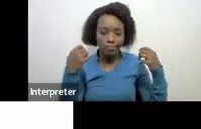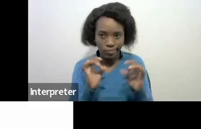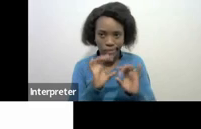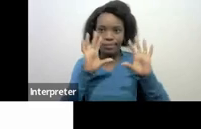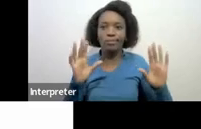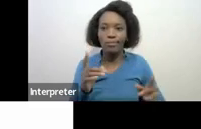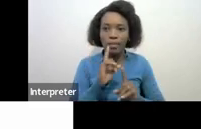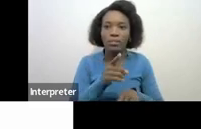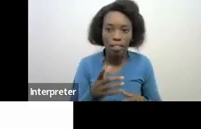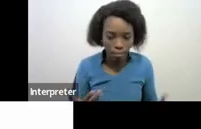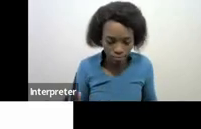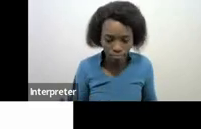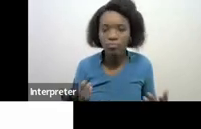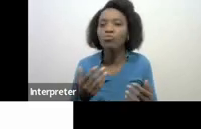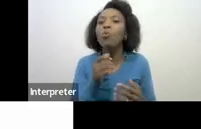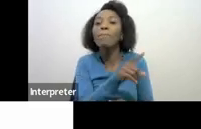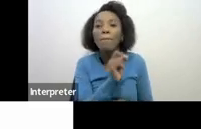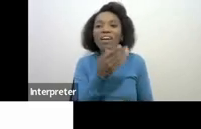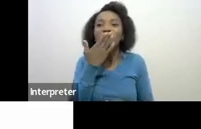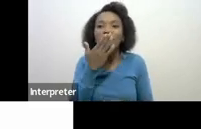regularize those that's a default there